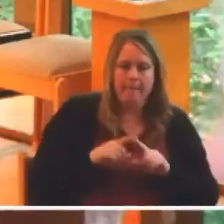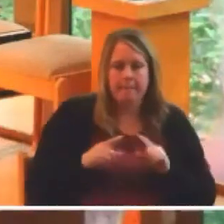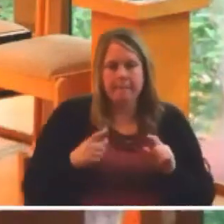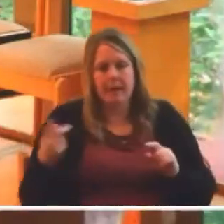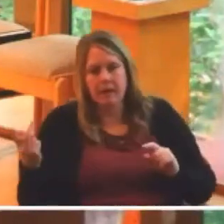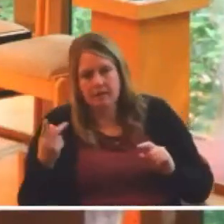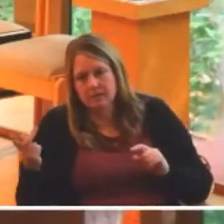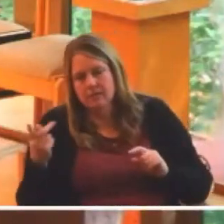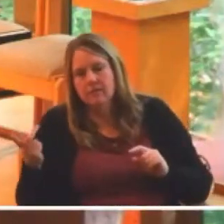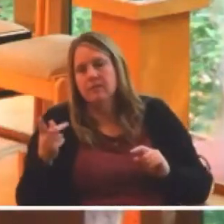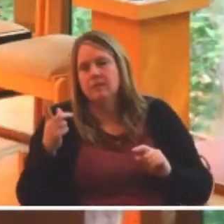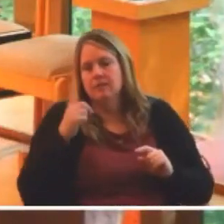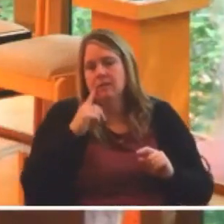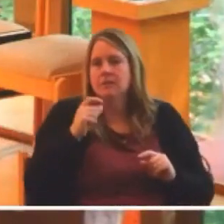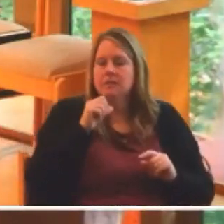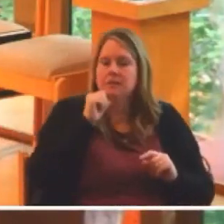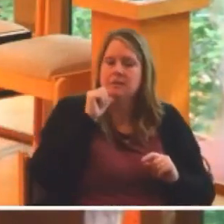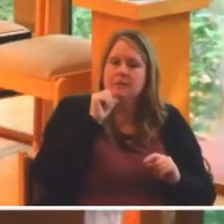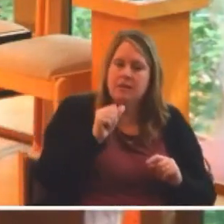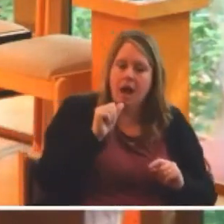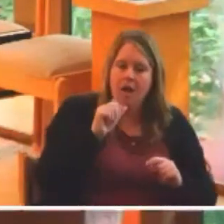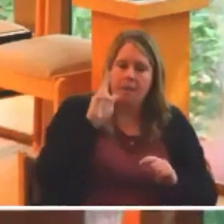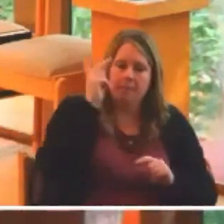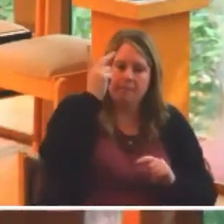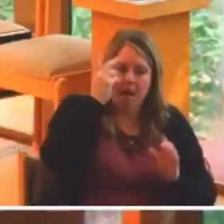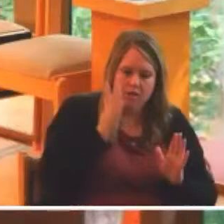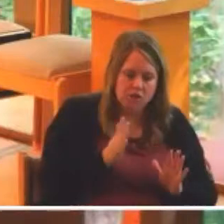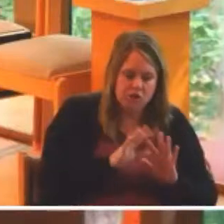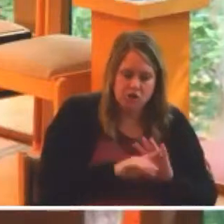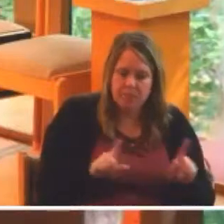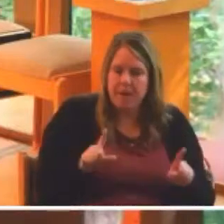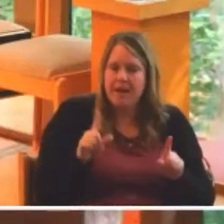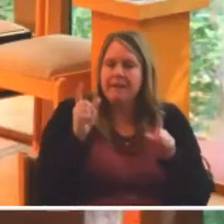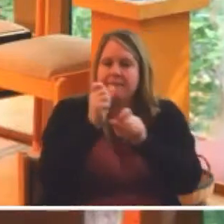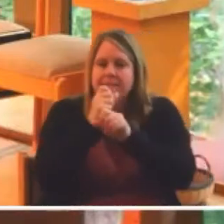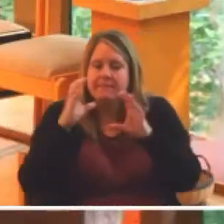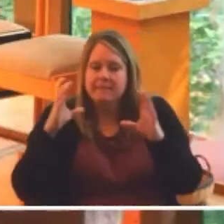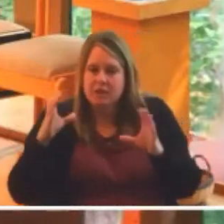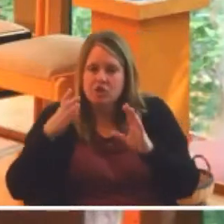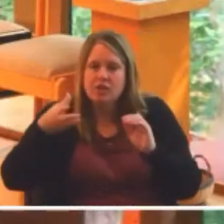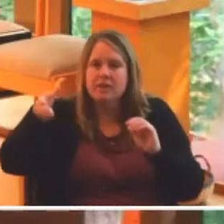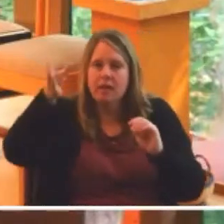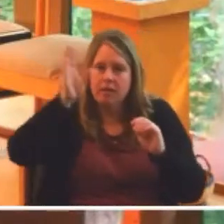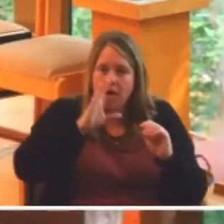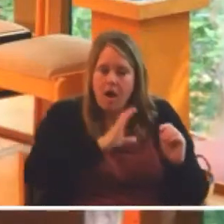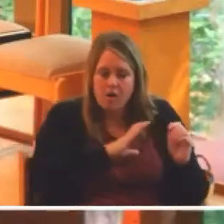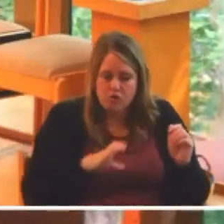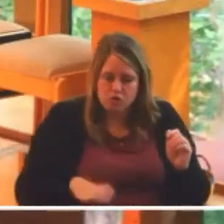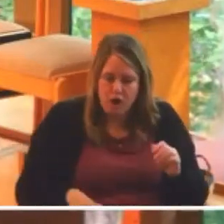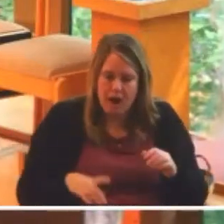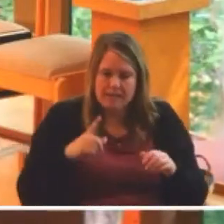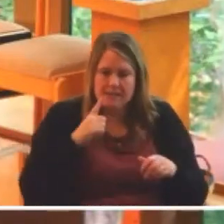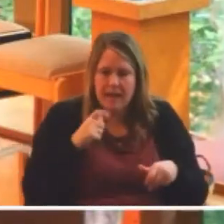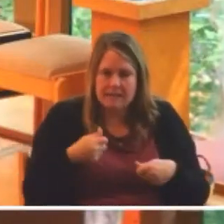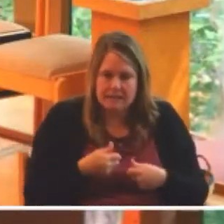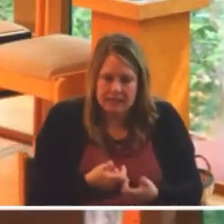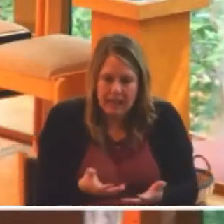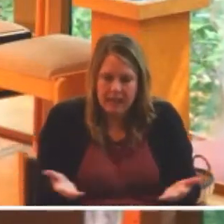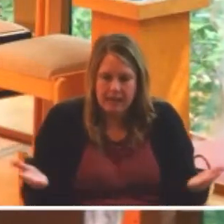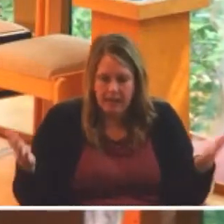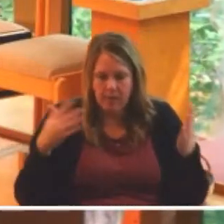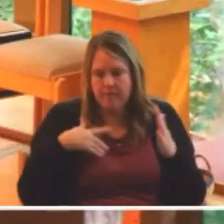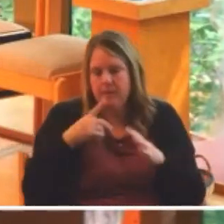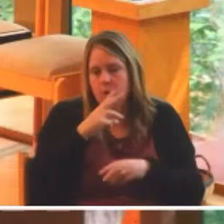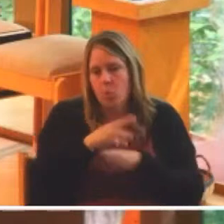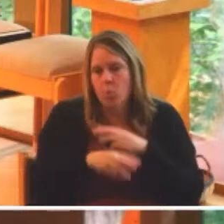nor a politician, but a vision that God and Christ have laid out before us, a world where every aspect